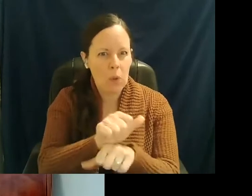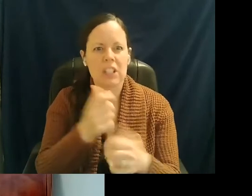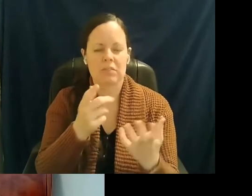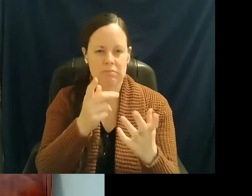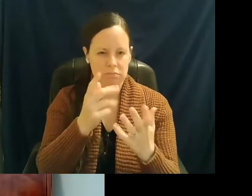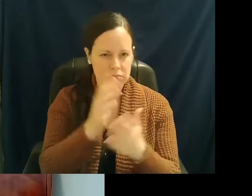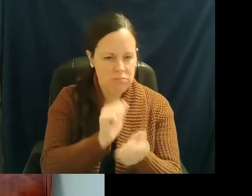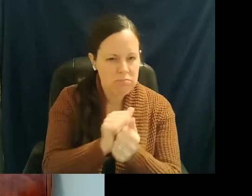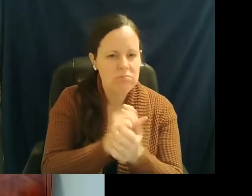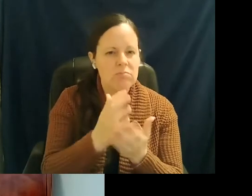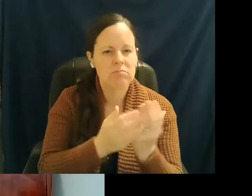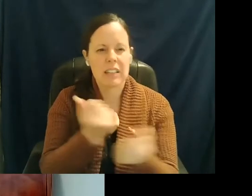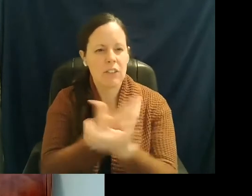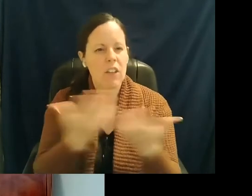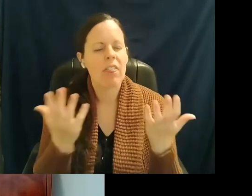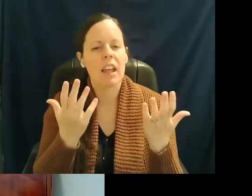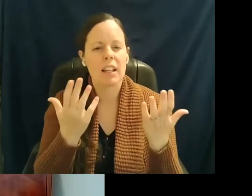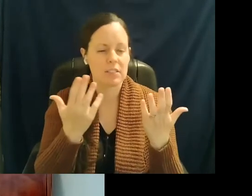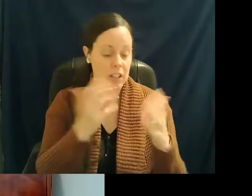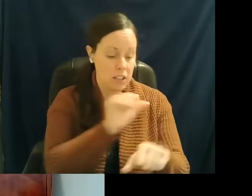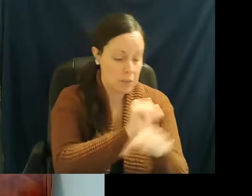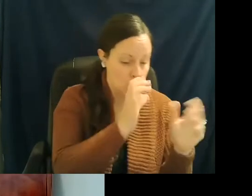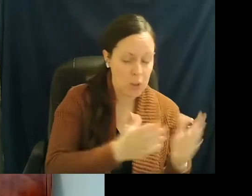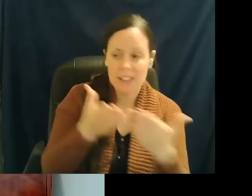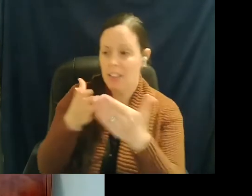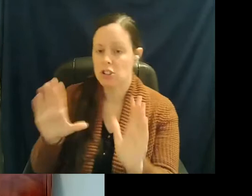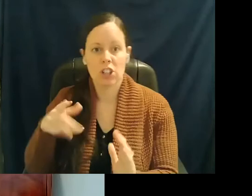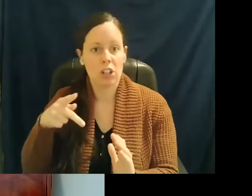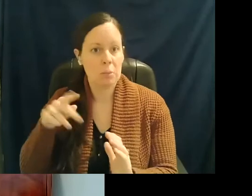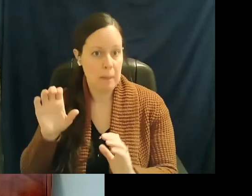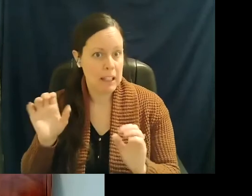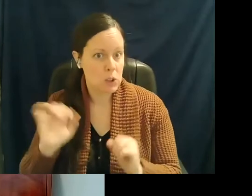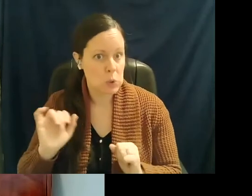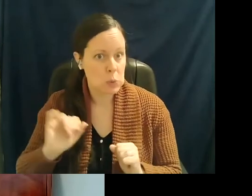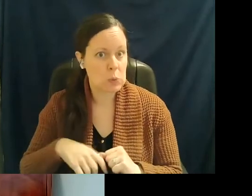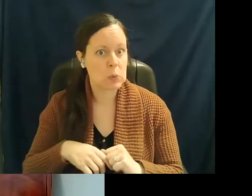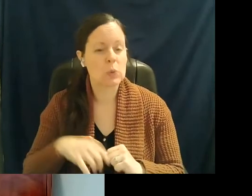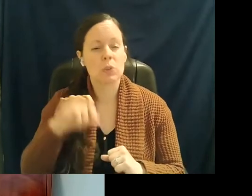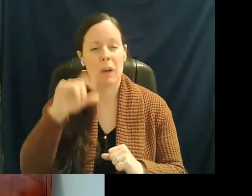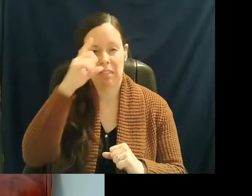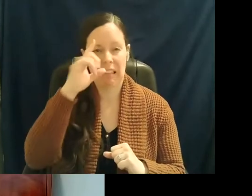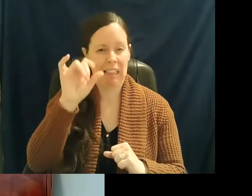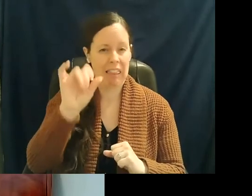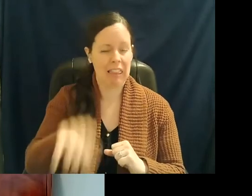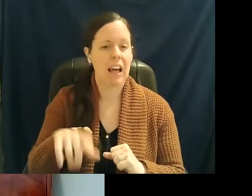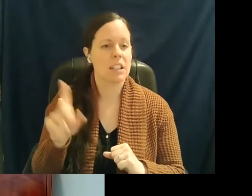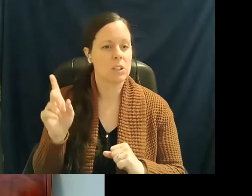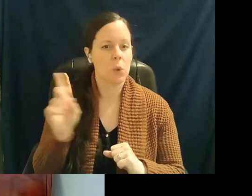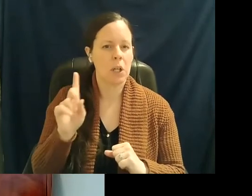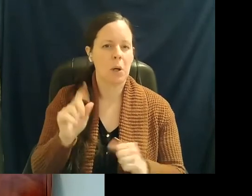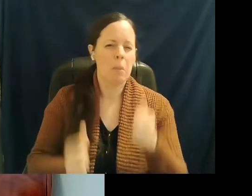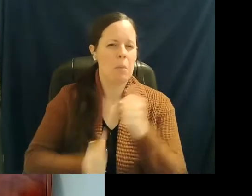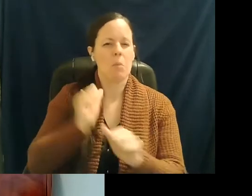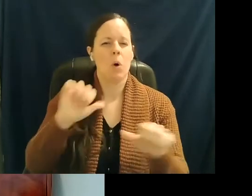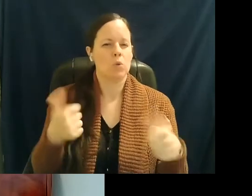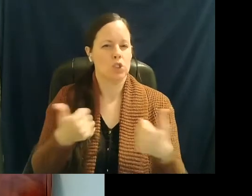as a general public. So, you know, I would say is probably where we're the we have the most difficulty is just